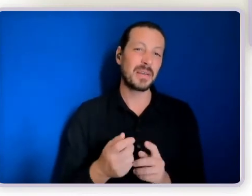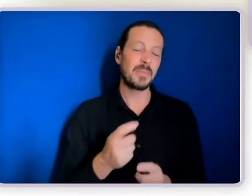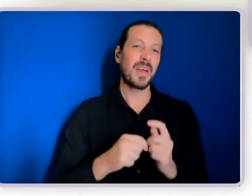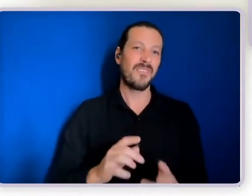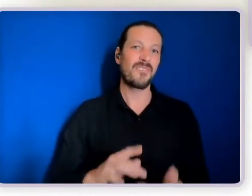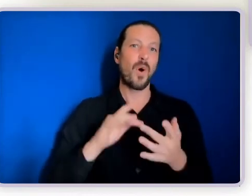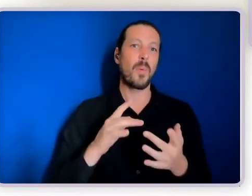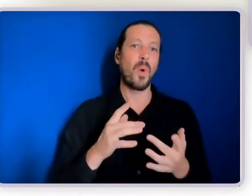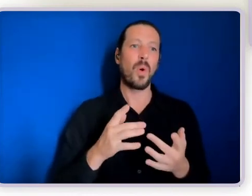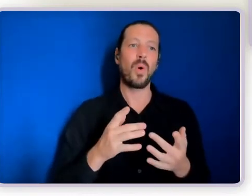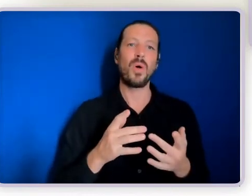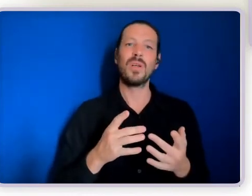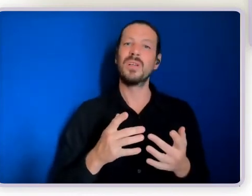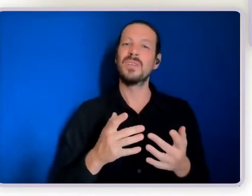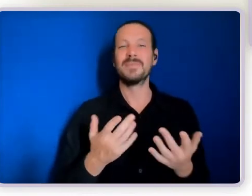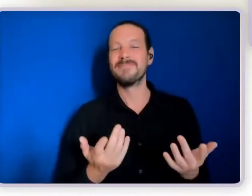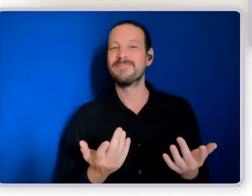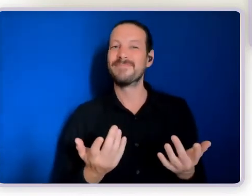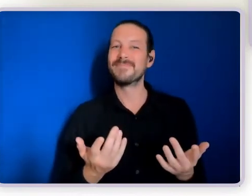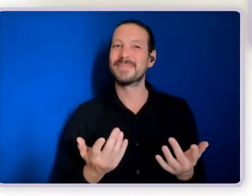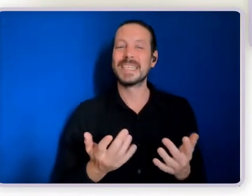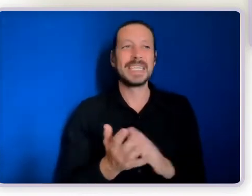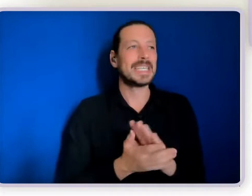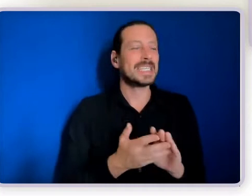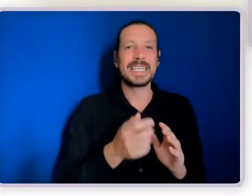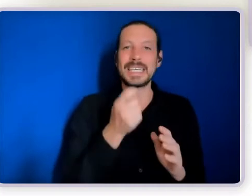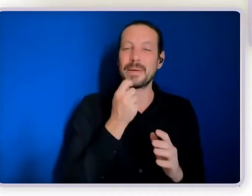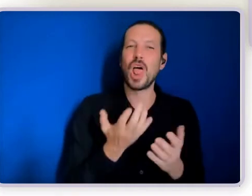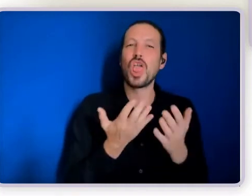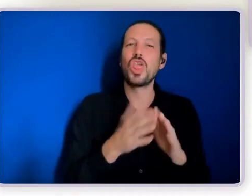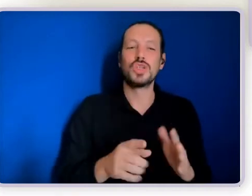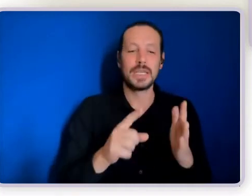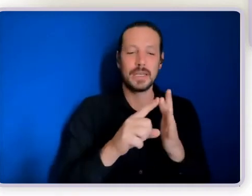integrity in terms of a circle of support.